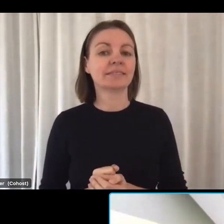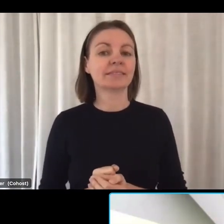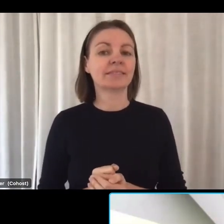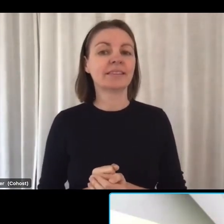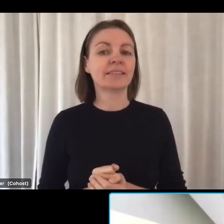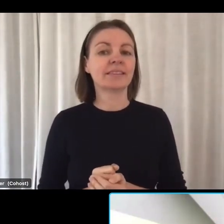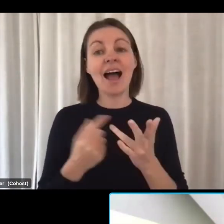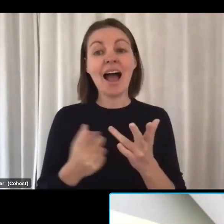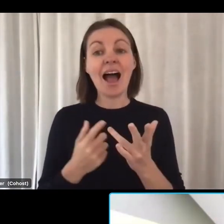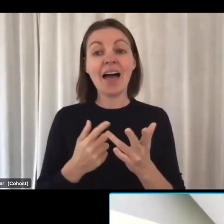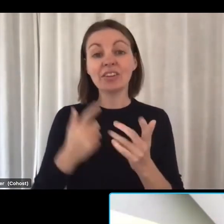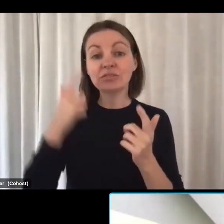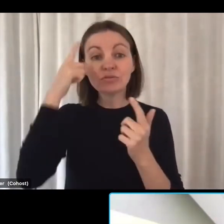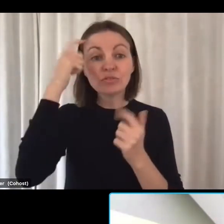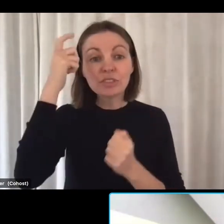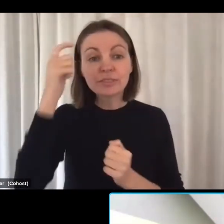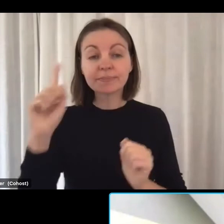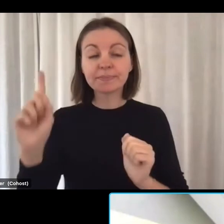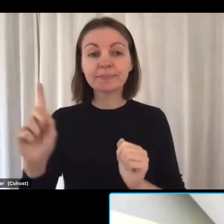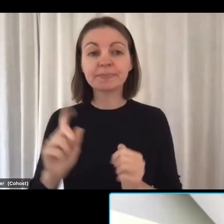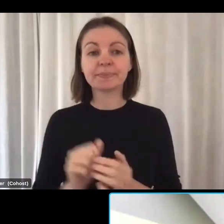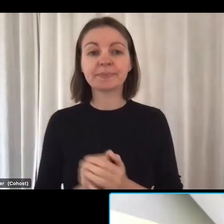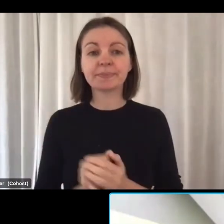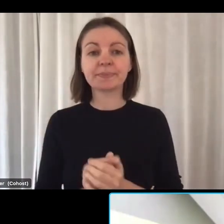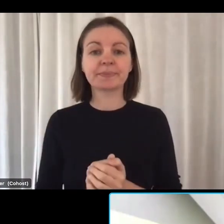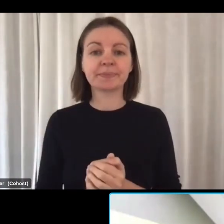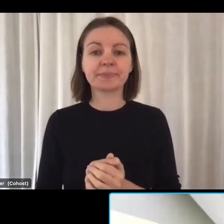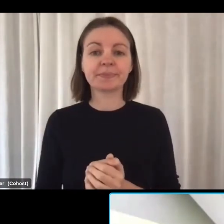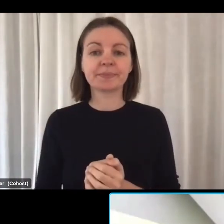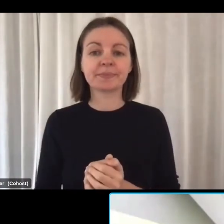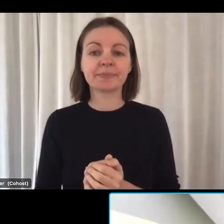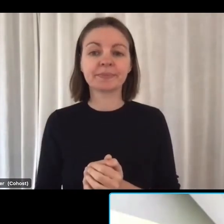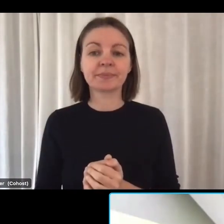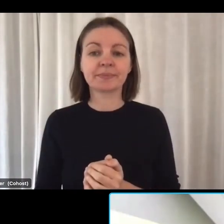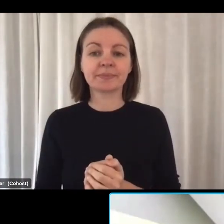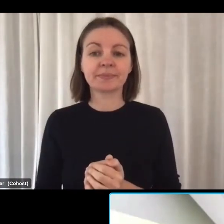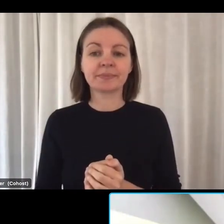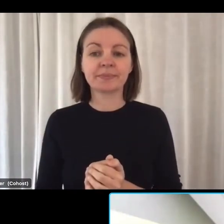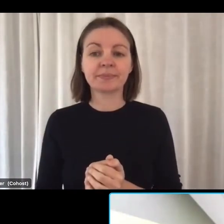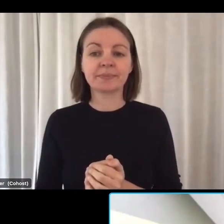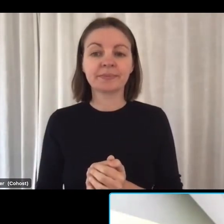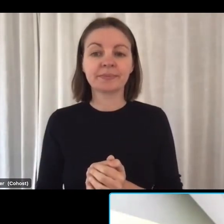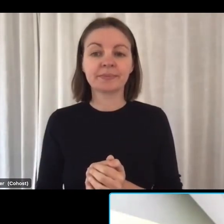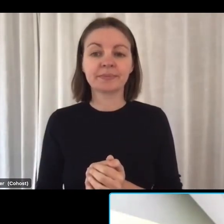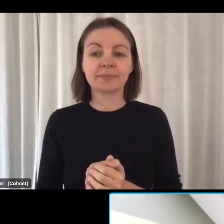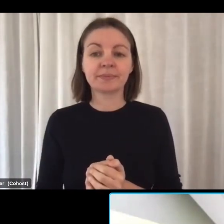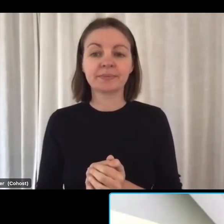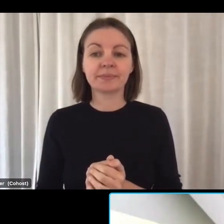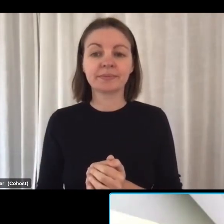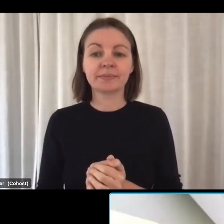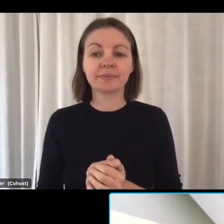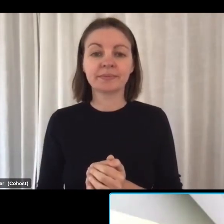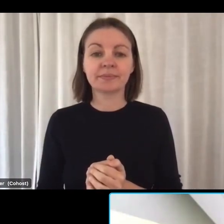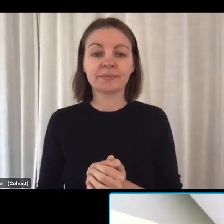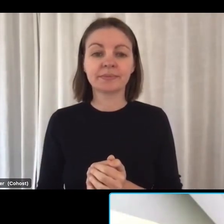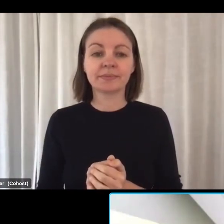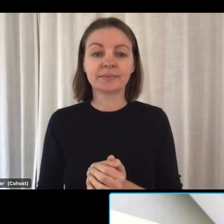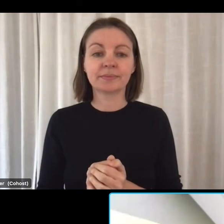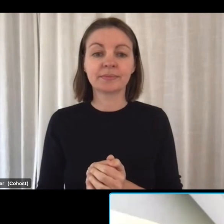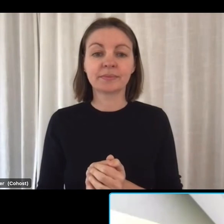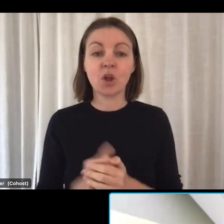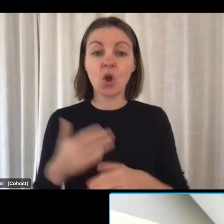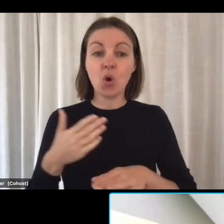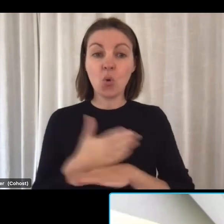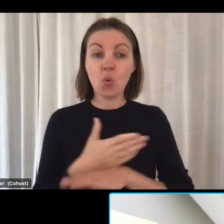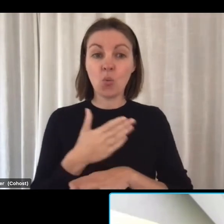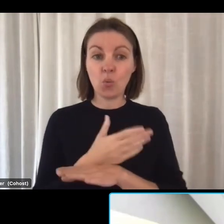and a suggestion is to also with Workforce Australia online for